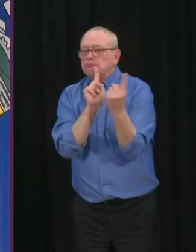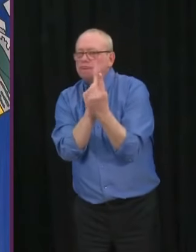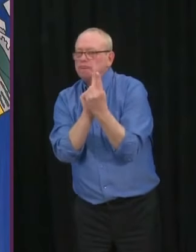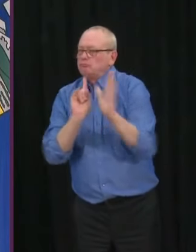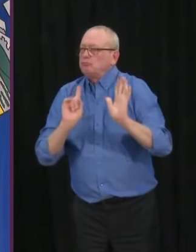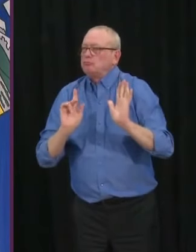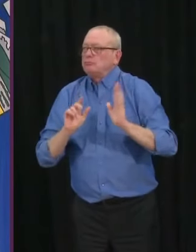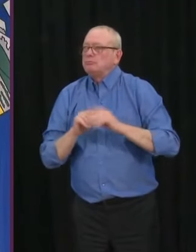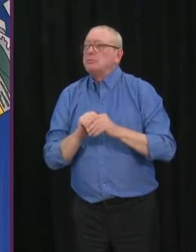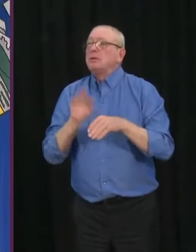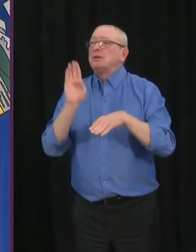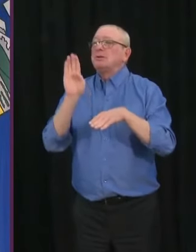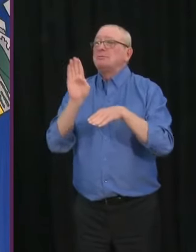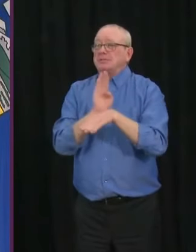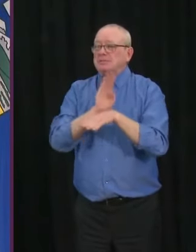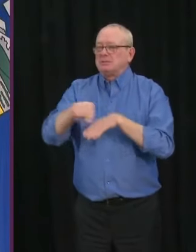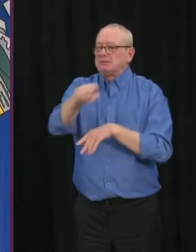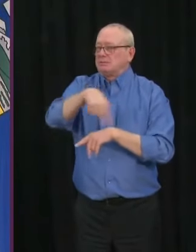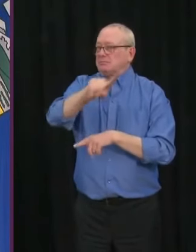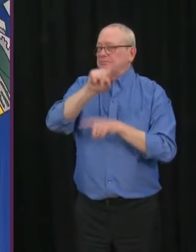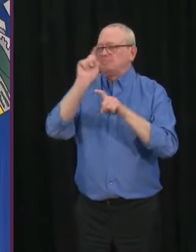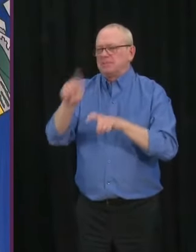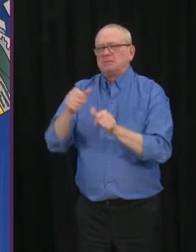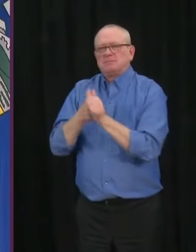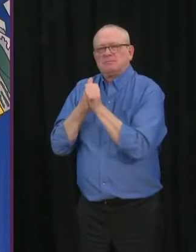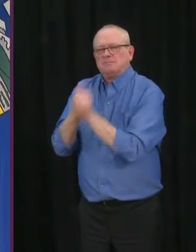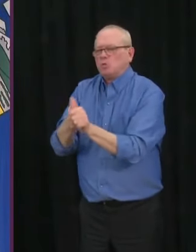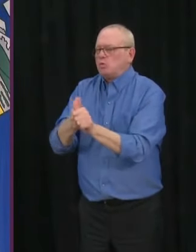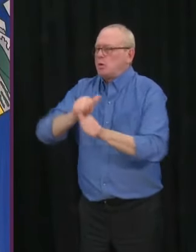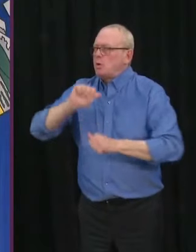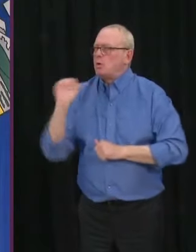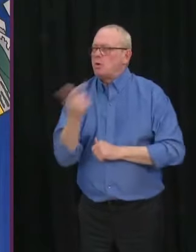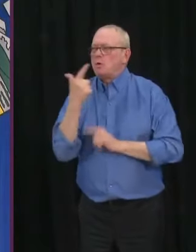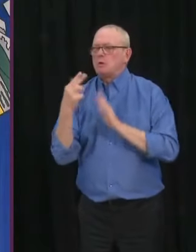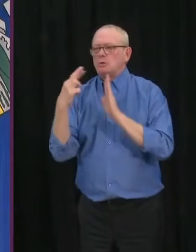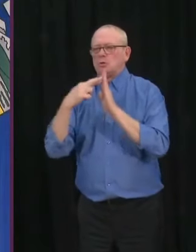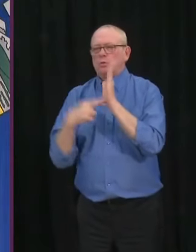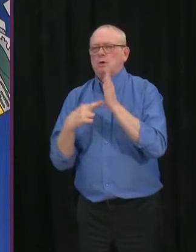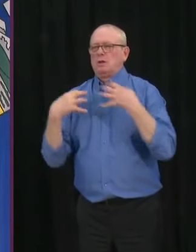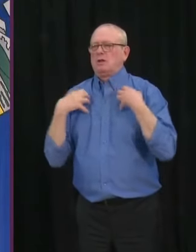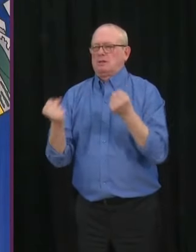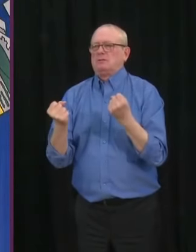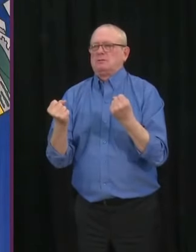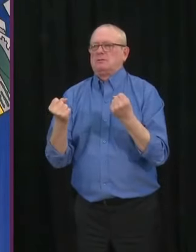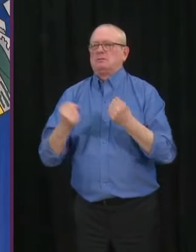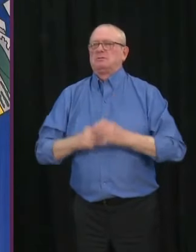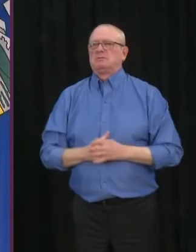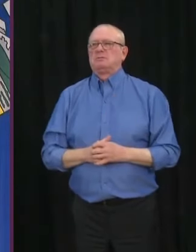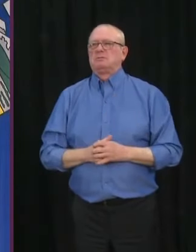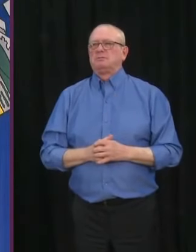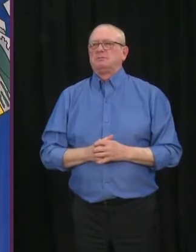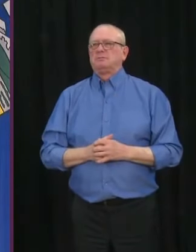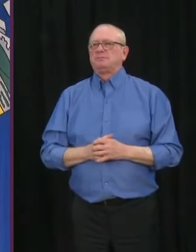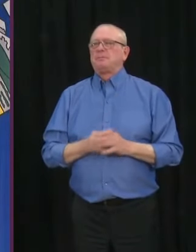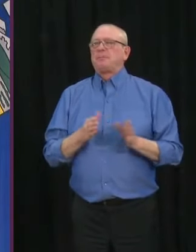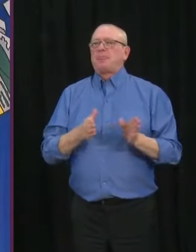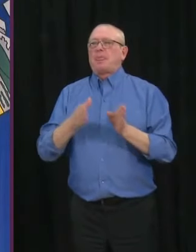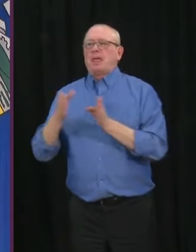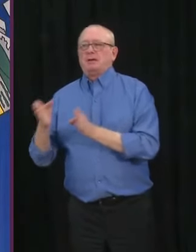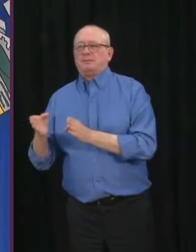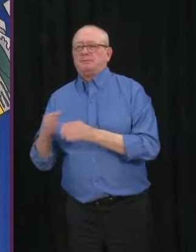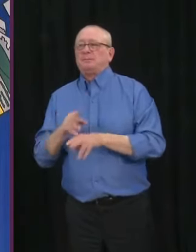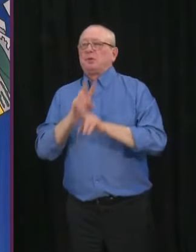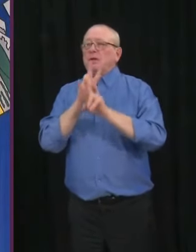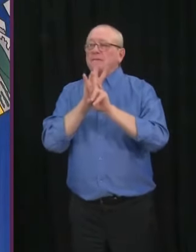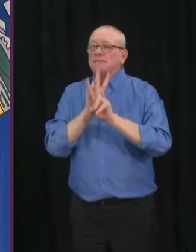The public health guidelines. We are also easing restrictions on how many people can attend funeral services.